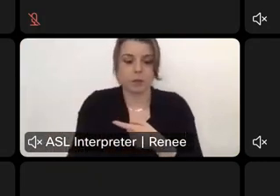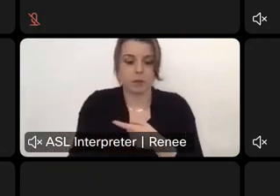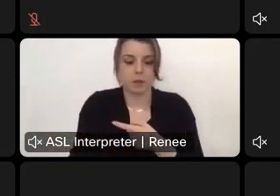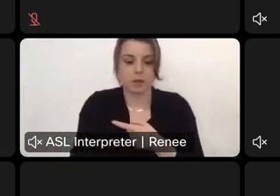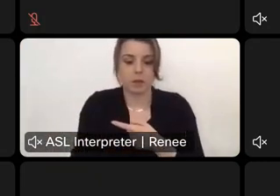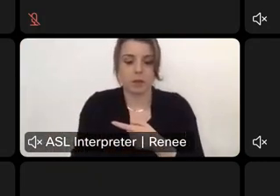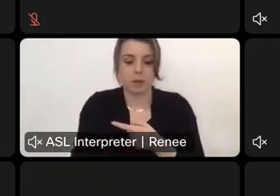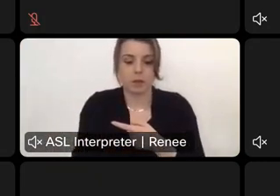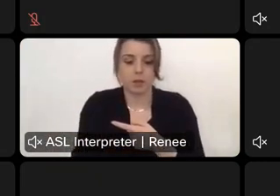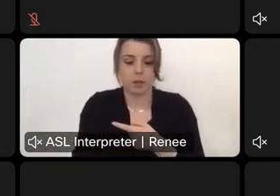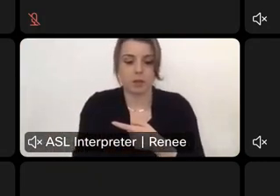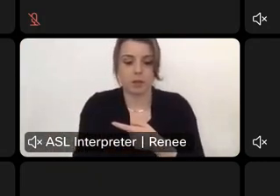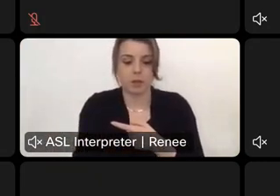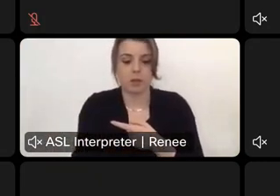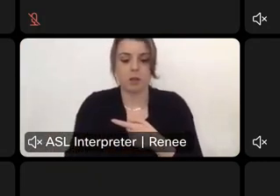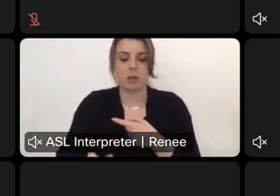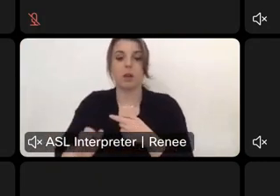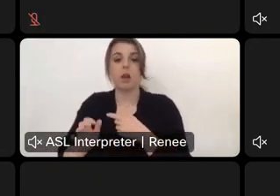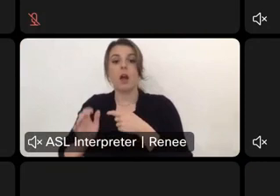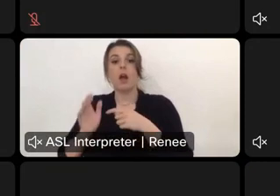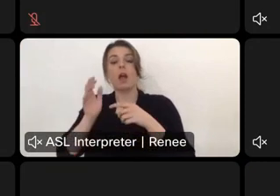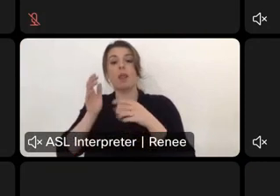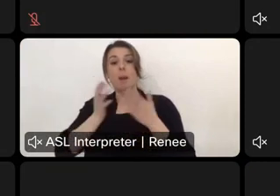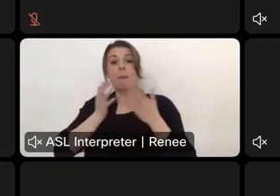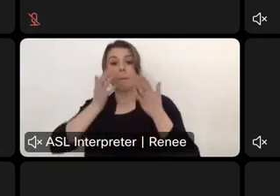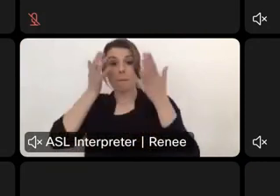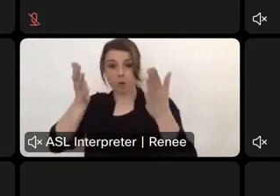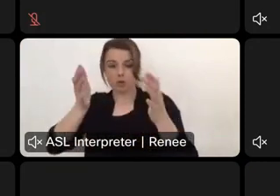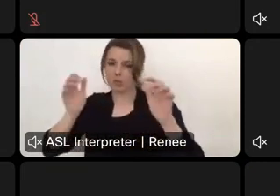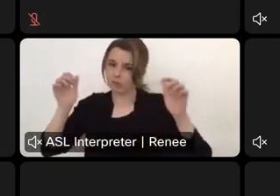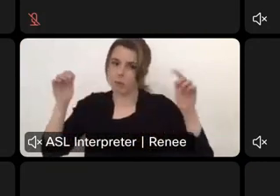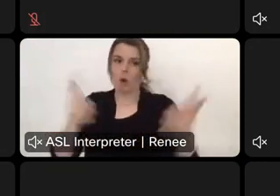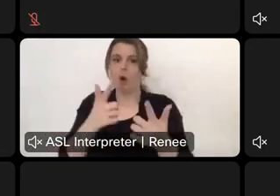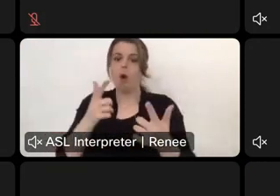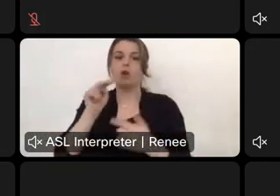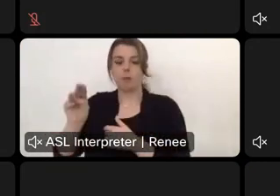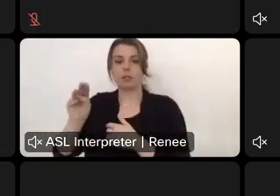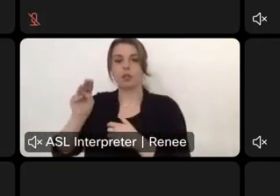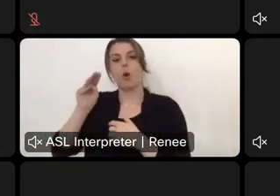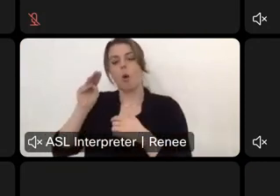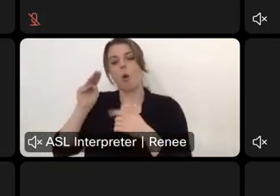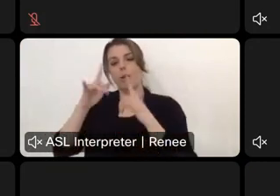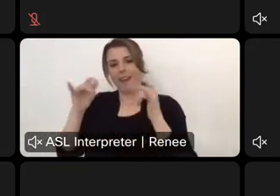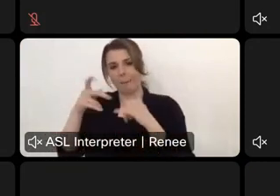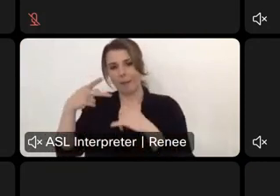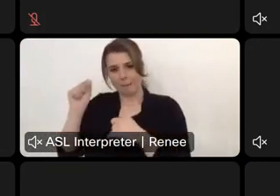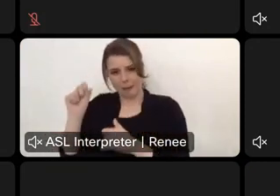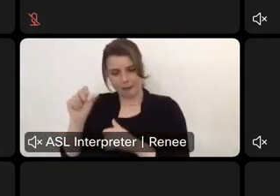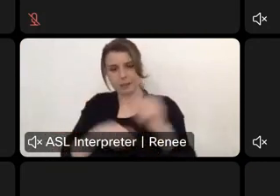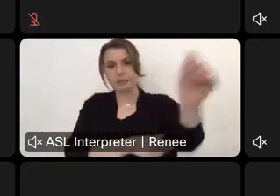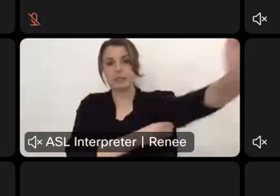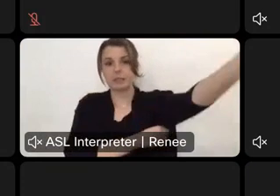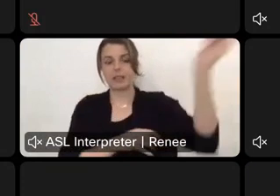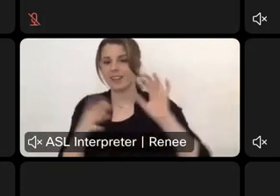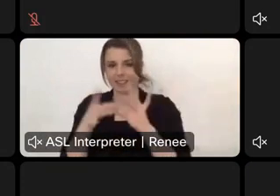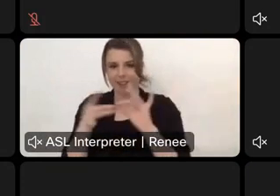who are disabled. Uh, the proposal is doing all New Mexico camping passes, but we received, uh, significant feedback and comments,